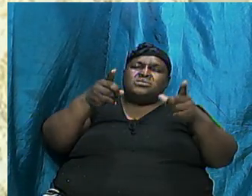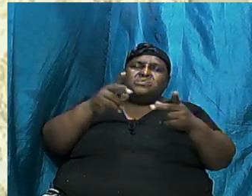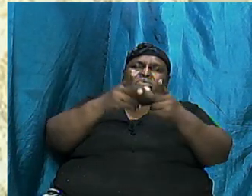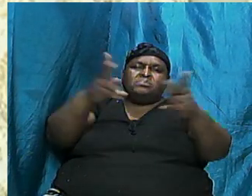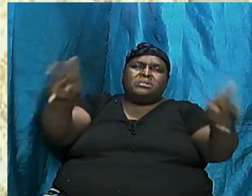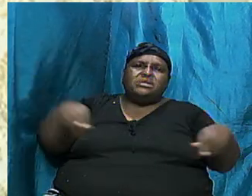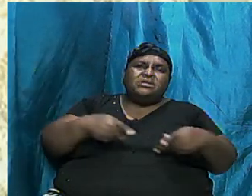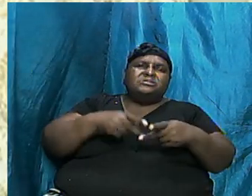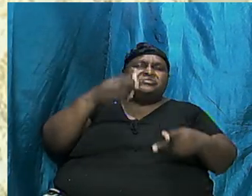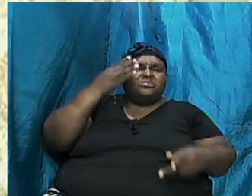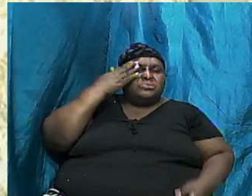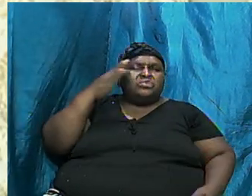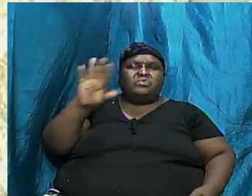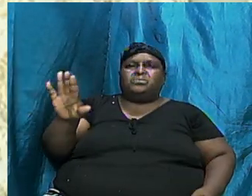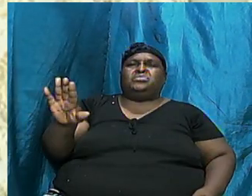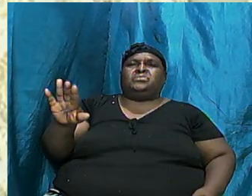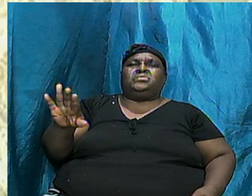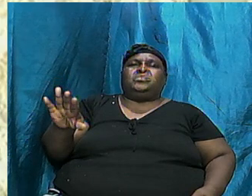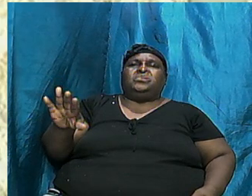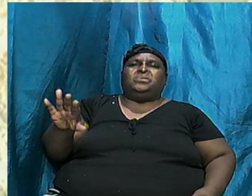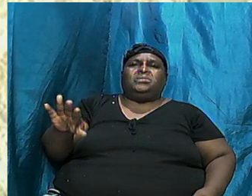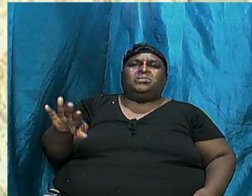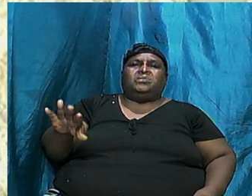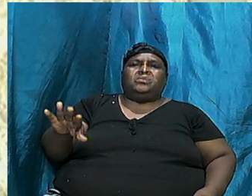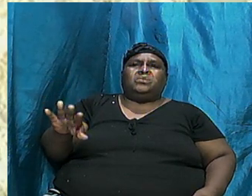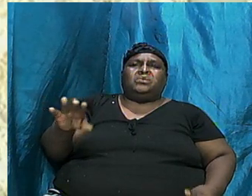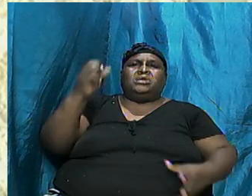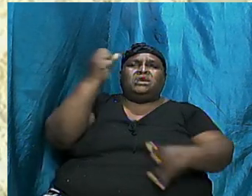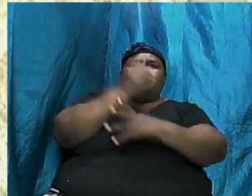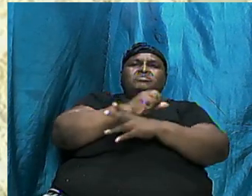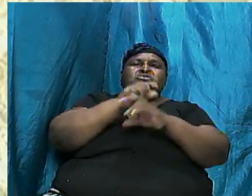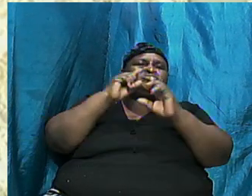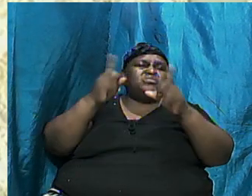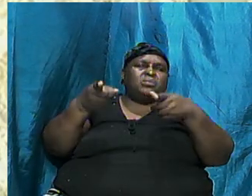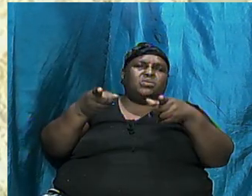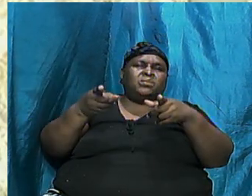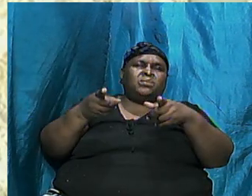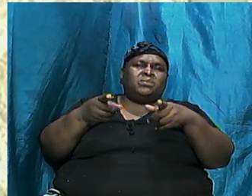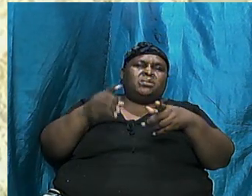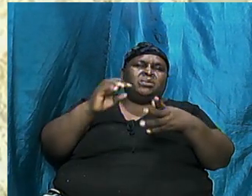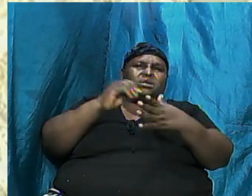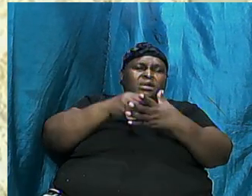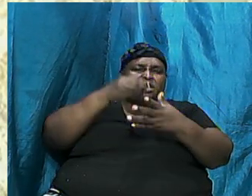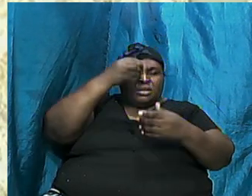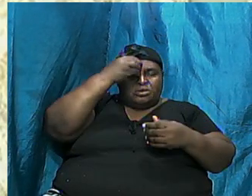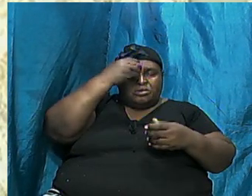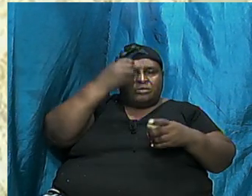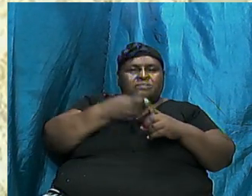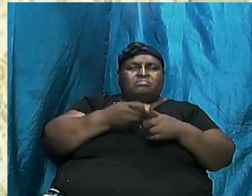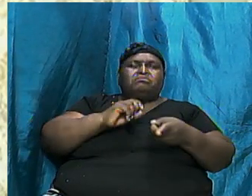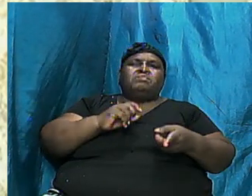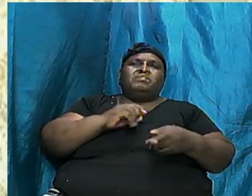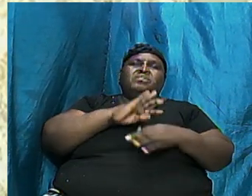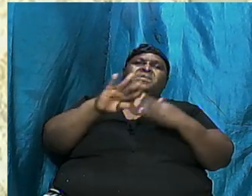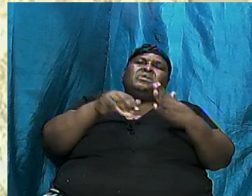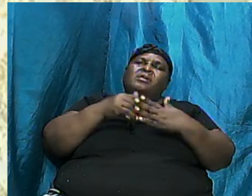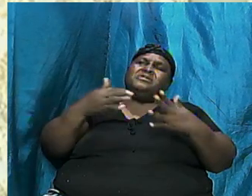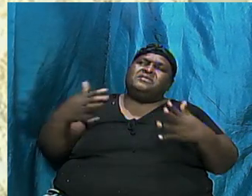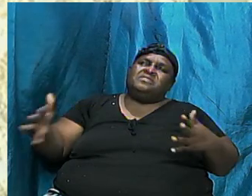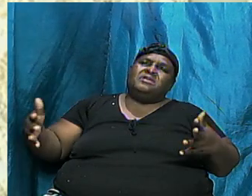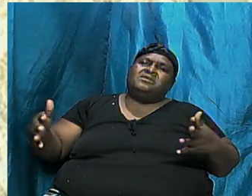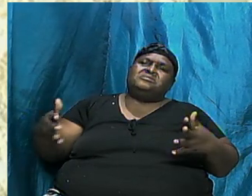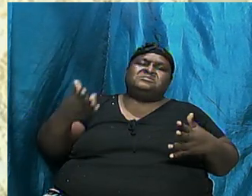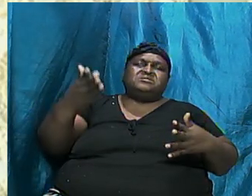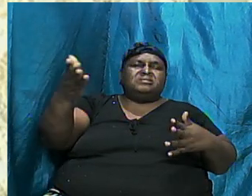Just He Just Went And We Learn From That All The Things That Are